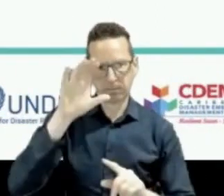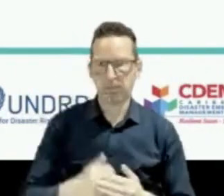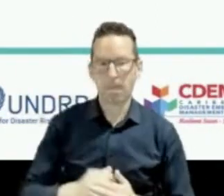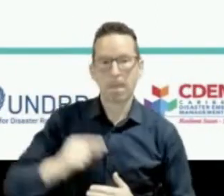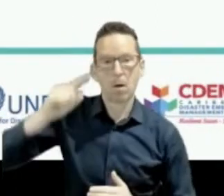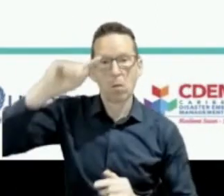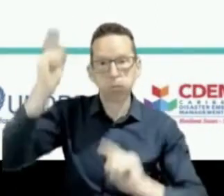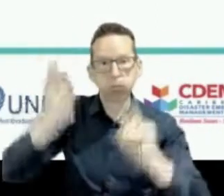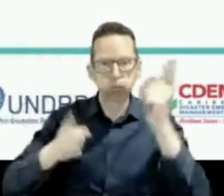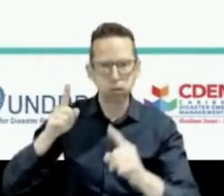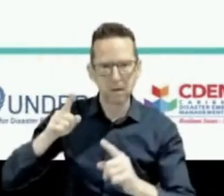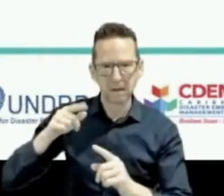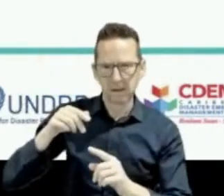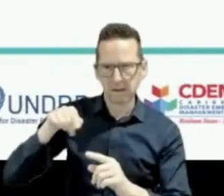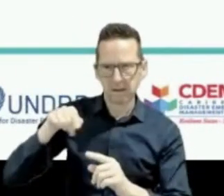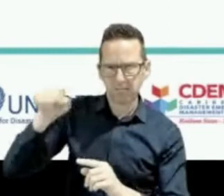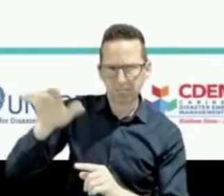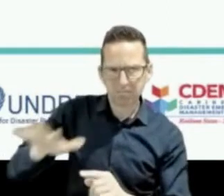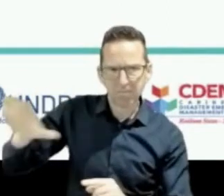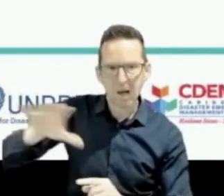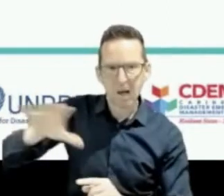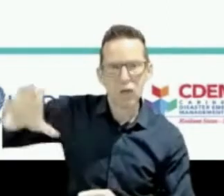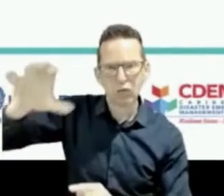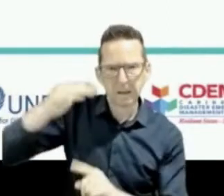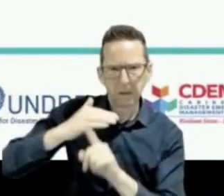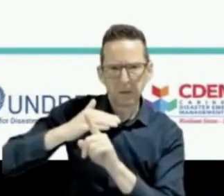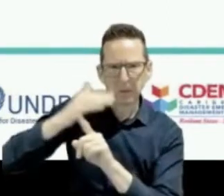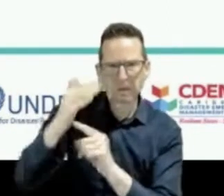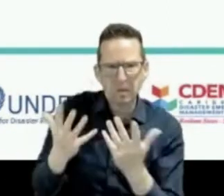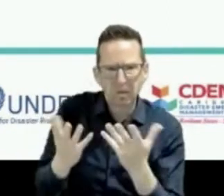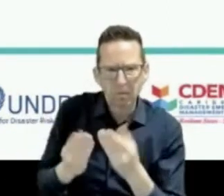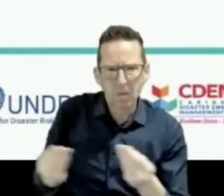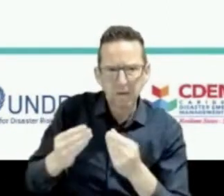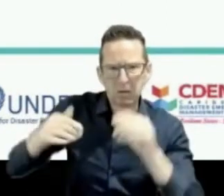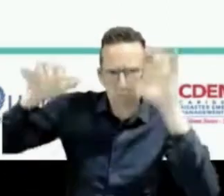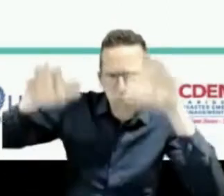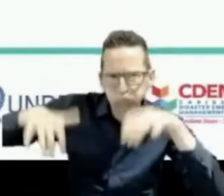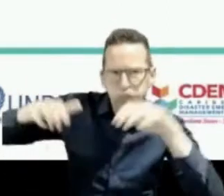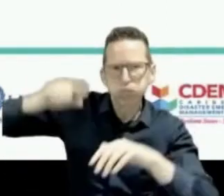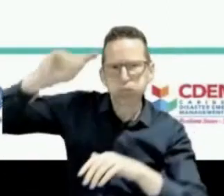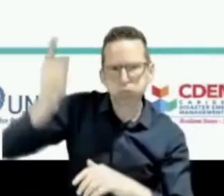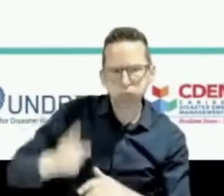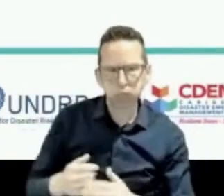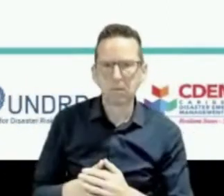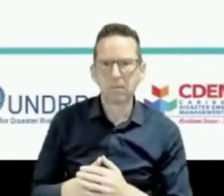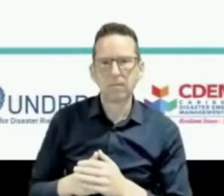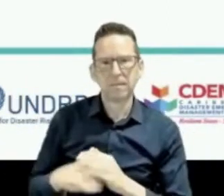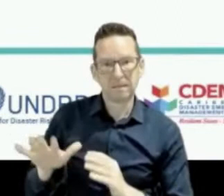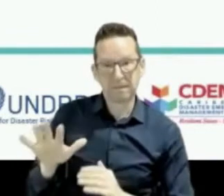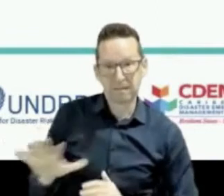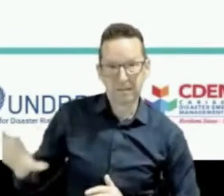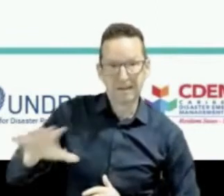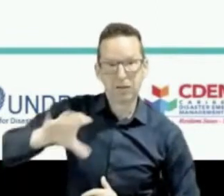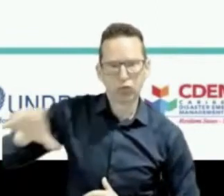numbers of least developed countries whose economies are in danger of suffering property loss from